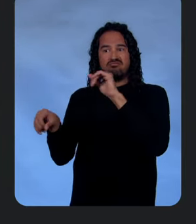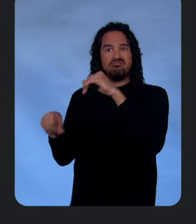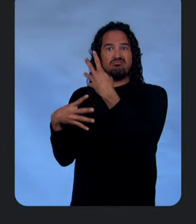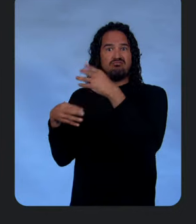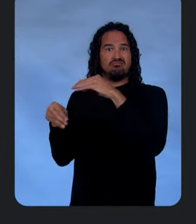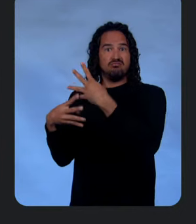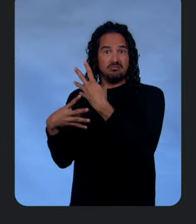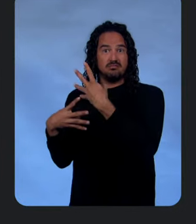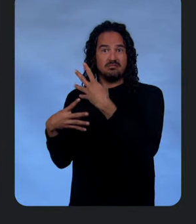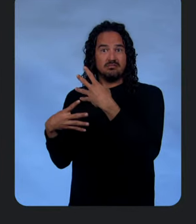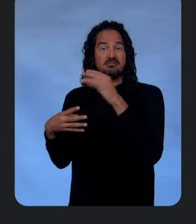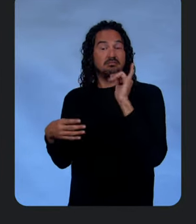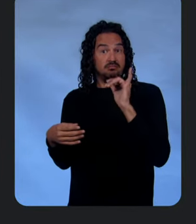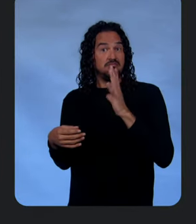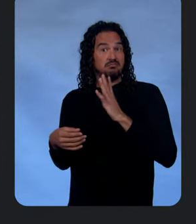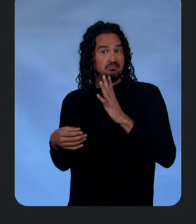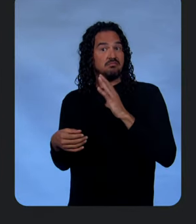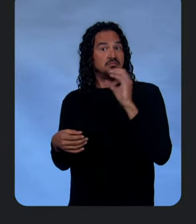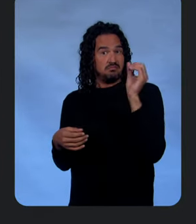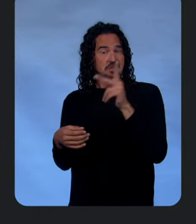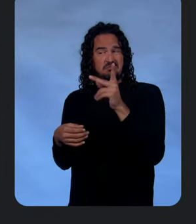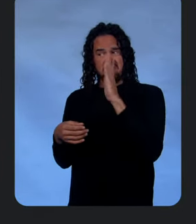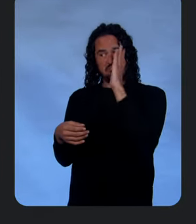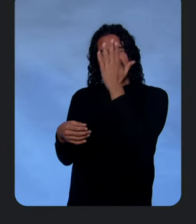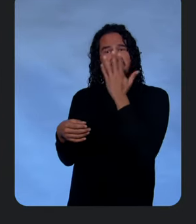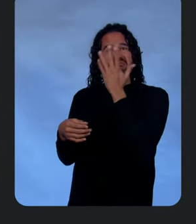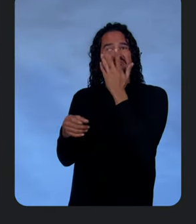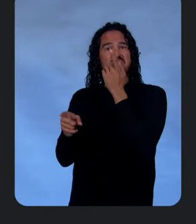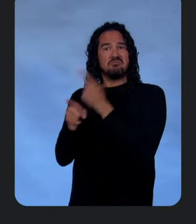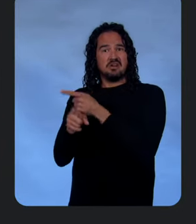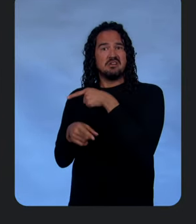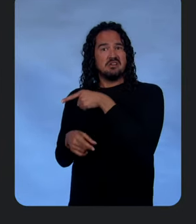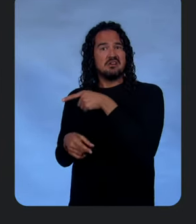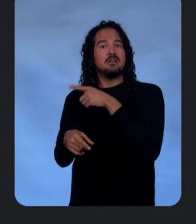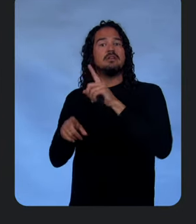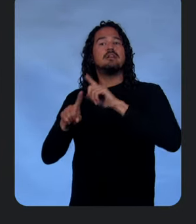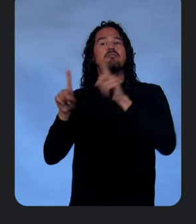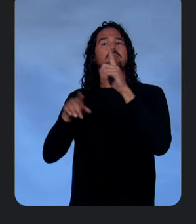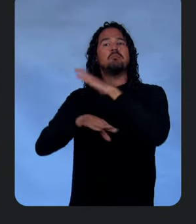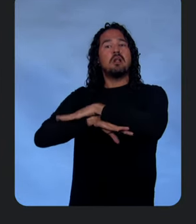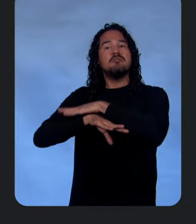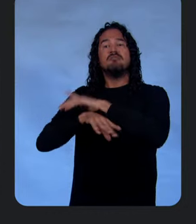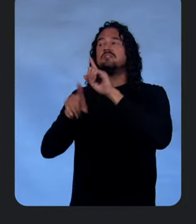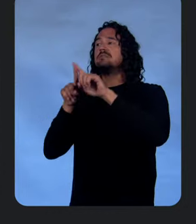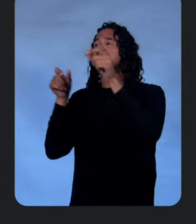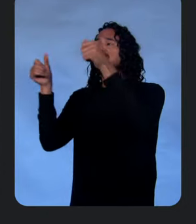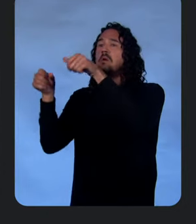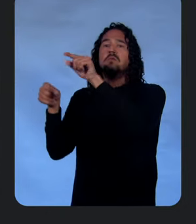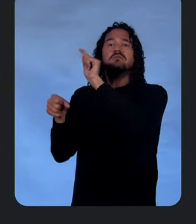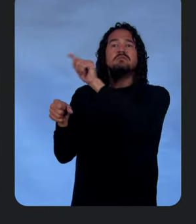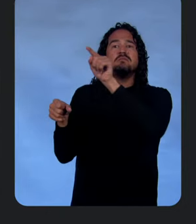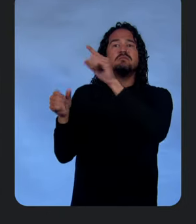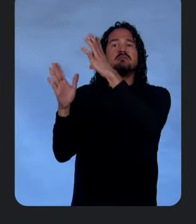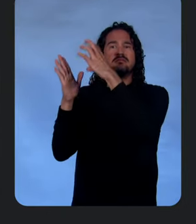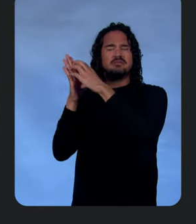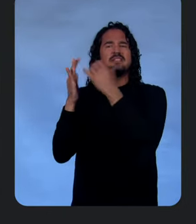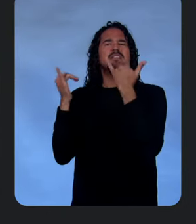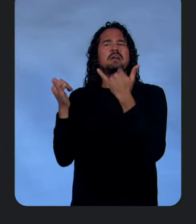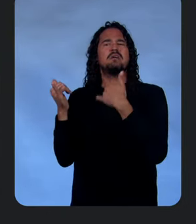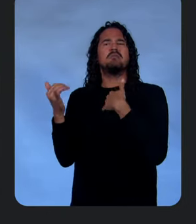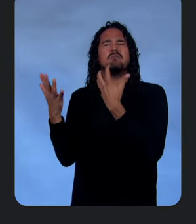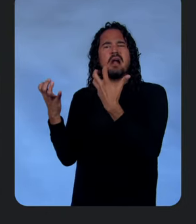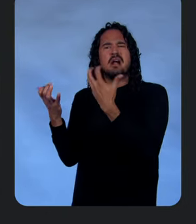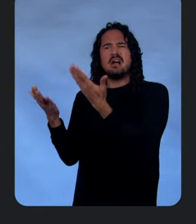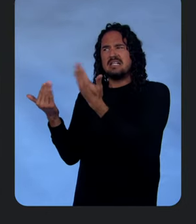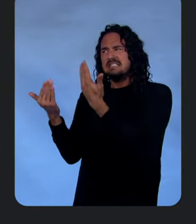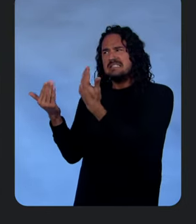Okay. That's pretty cool, right? We have some stuff here from different platforms and some post texts, but now is where we really need to actually get our work started,